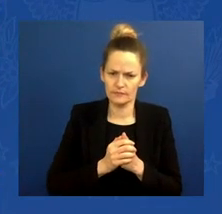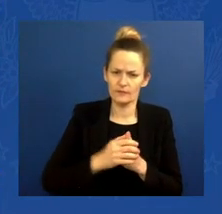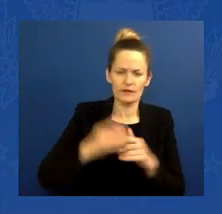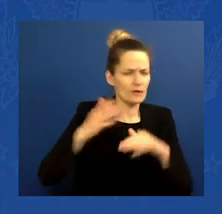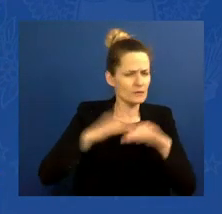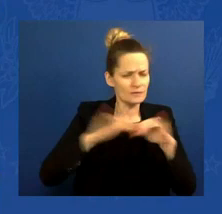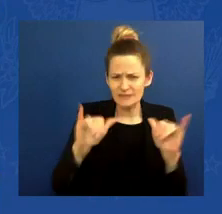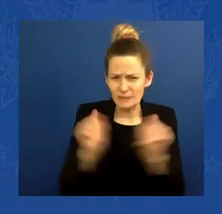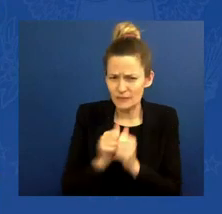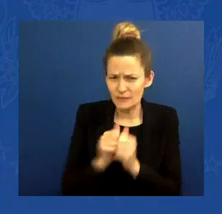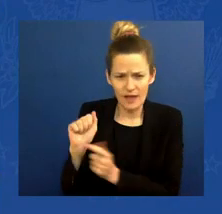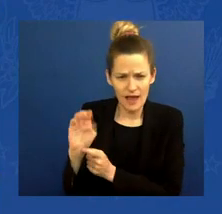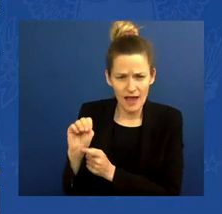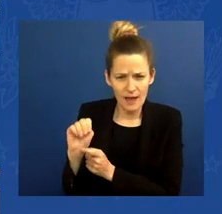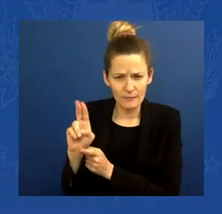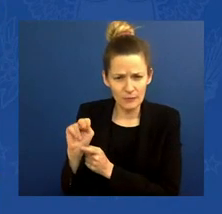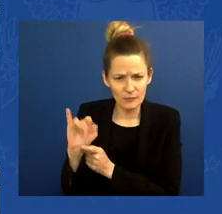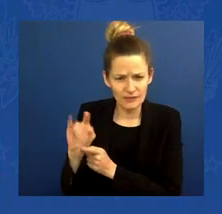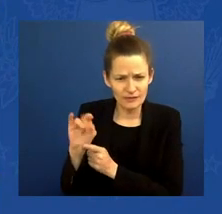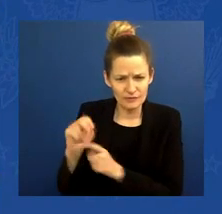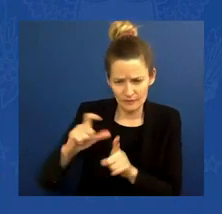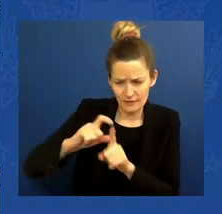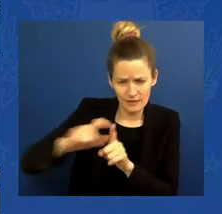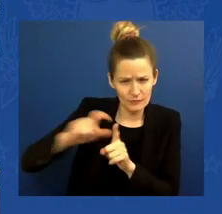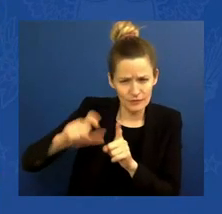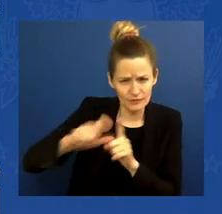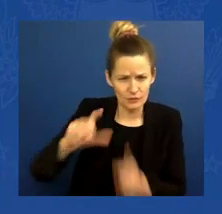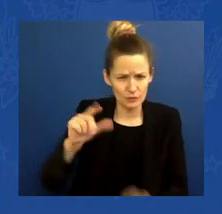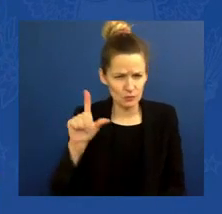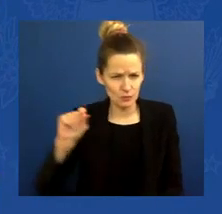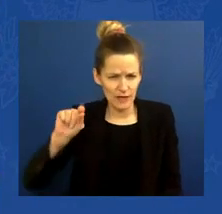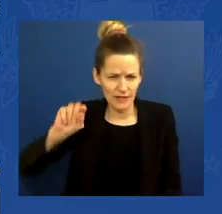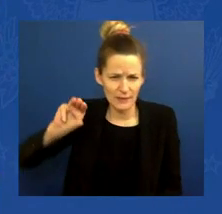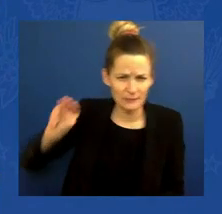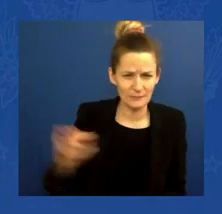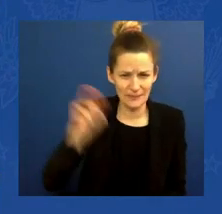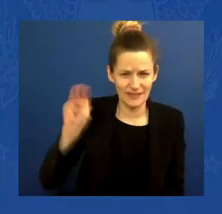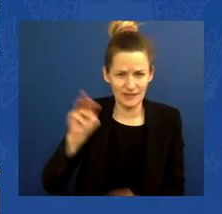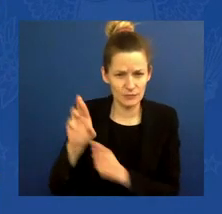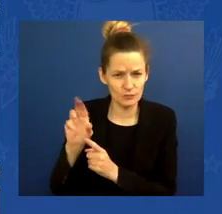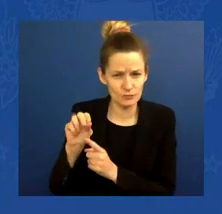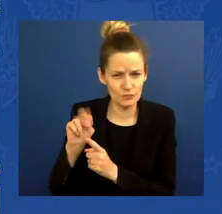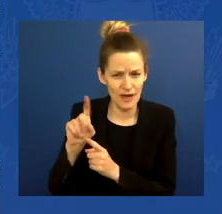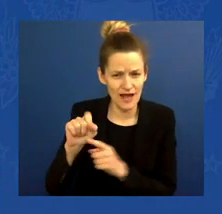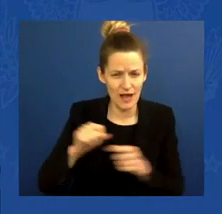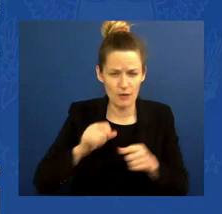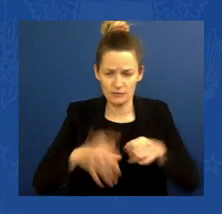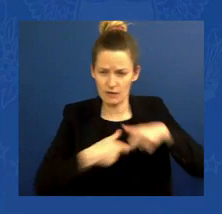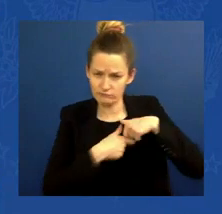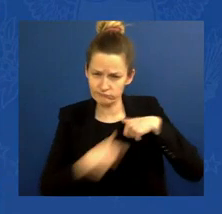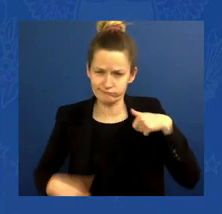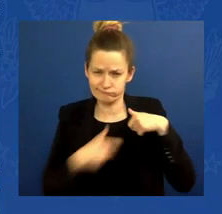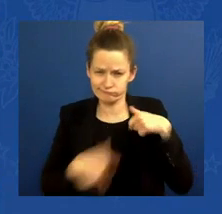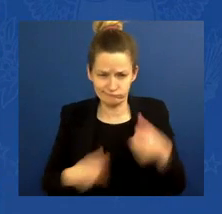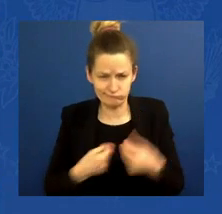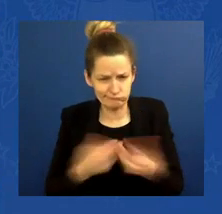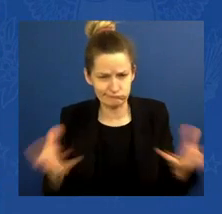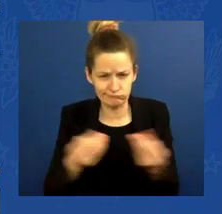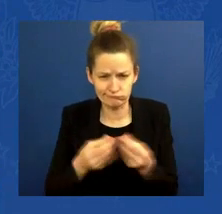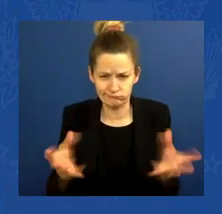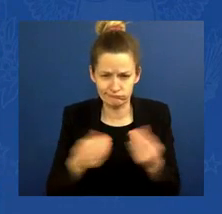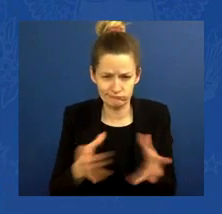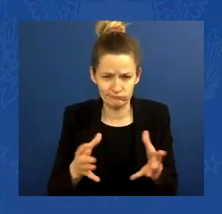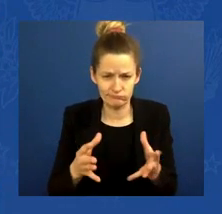total — 20 million rounds. And this will include drones, which — which demonstrates our commitment to